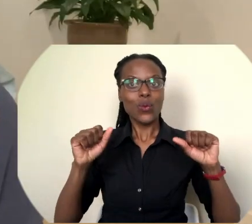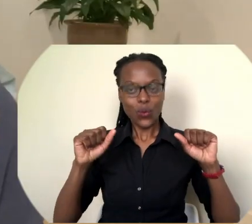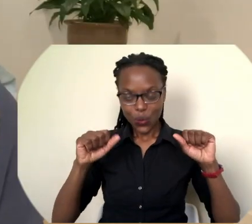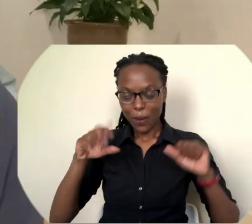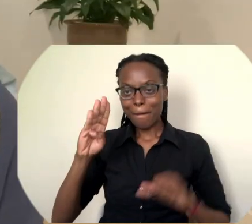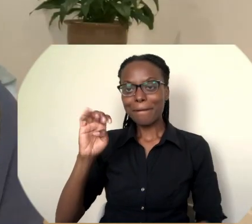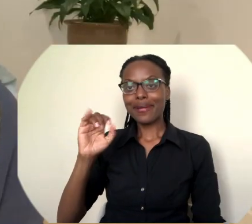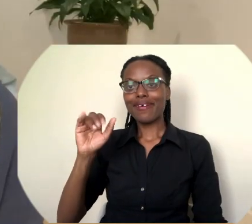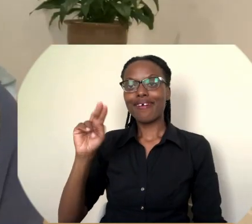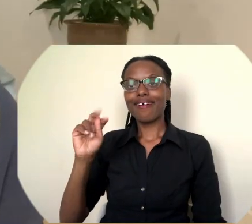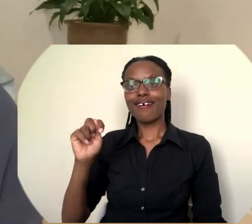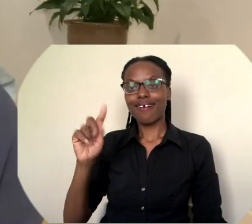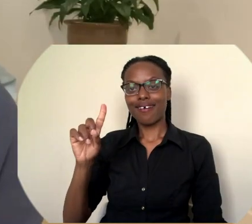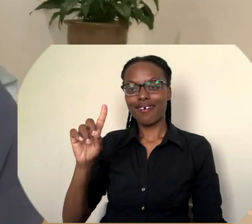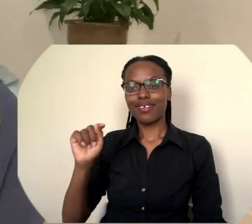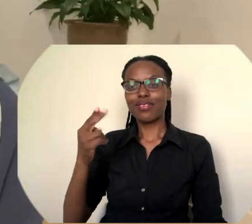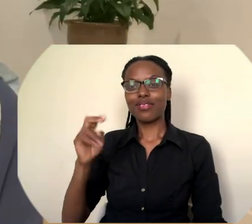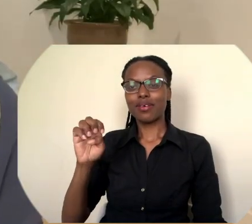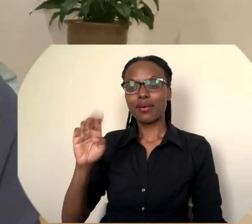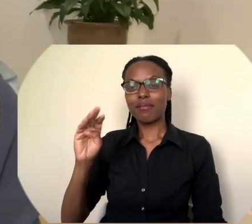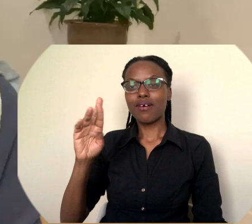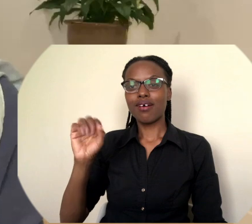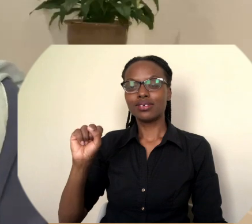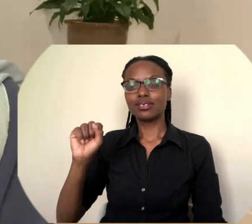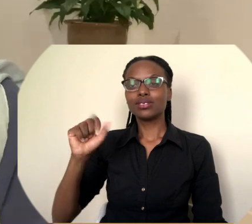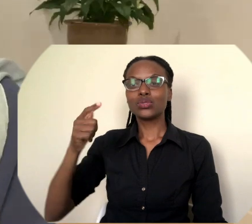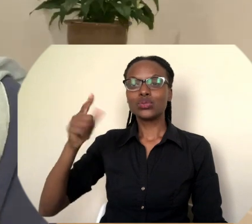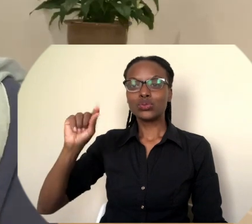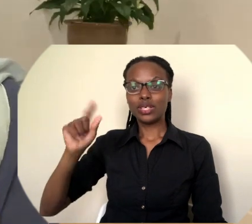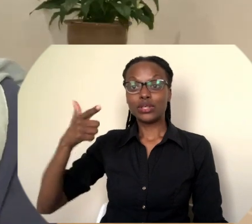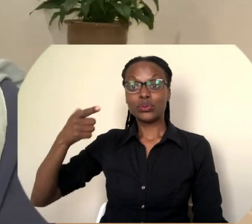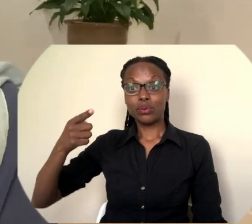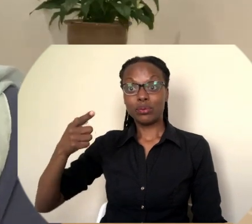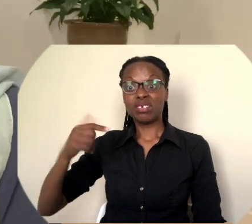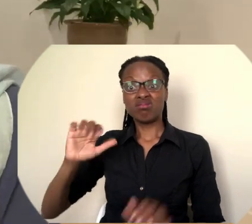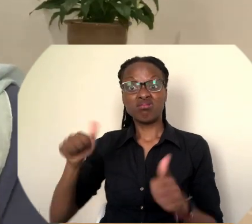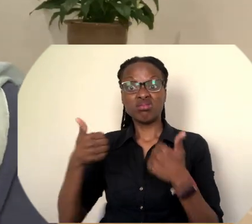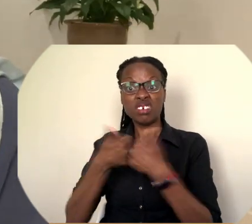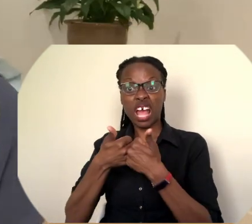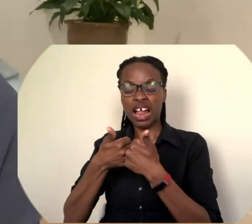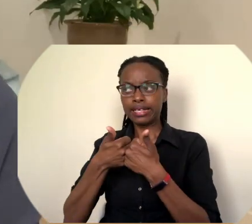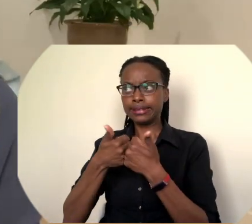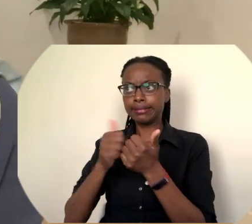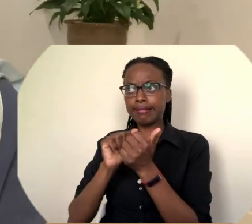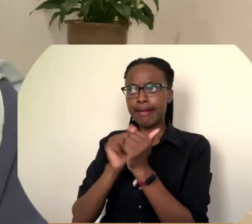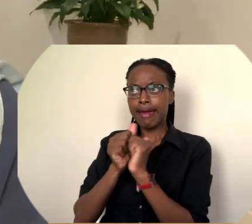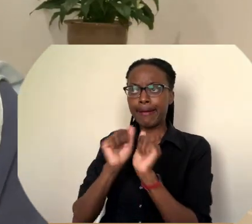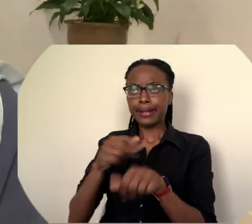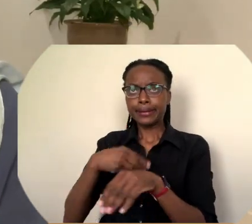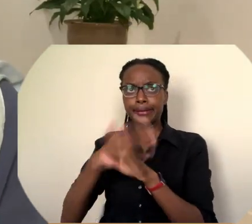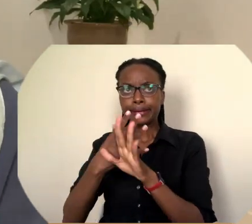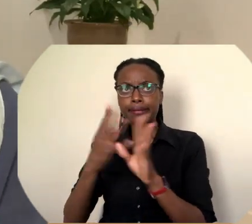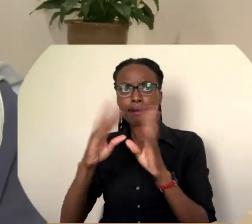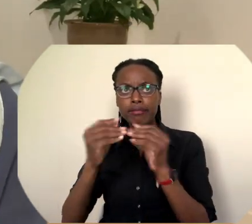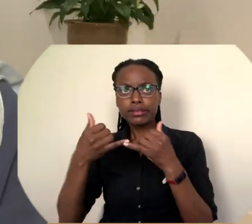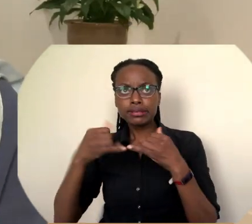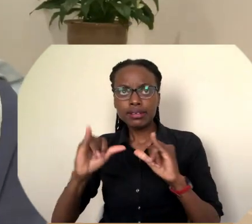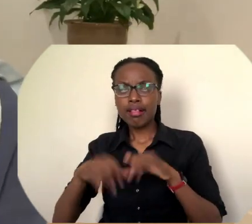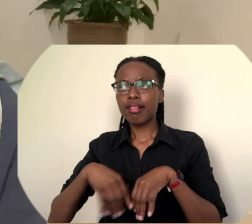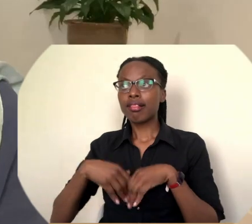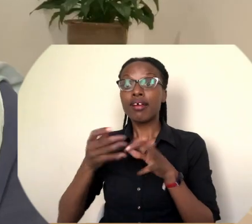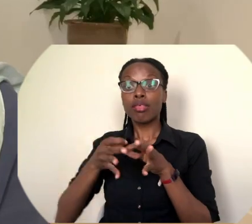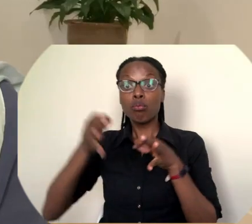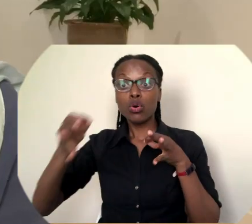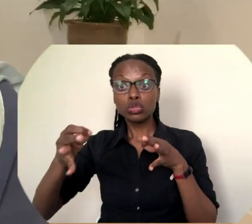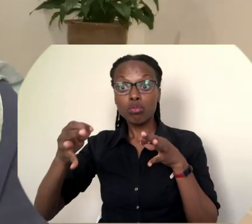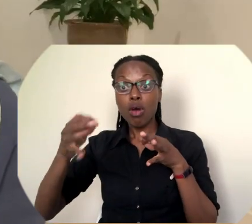We are excited to hold Beyond the Bars 2021. We face the challenges of creating a virtual conference, then of postponing